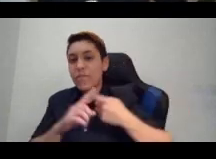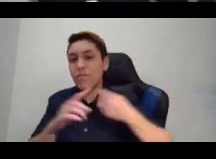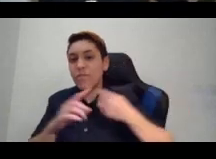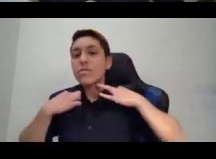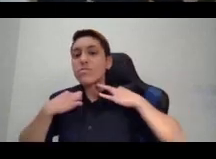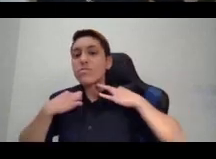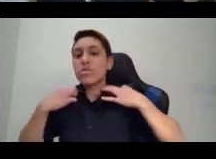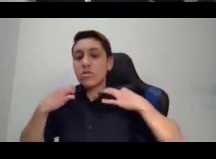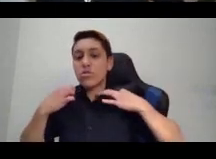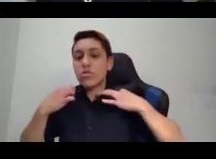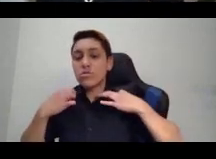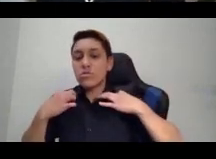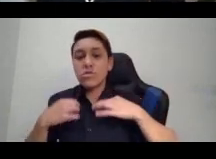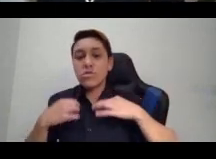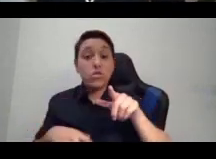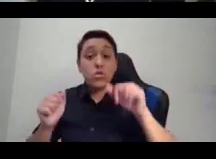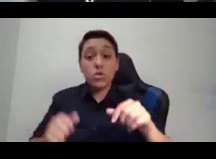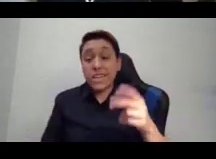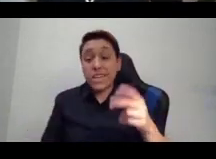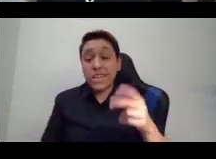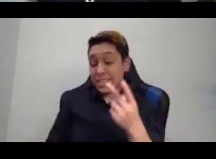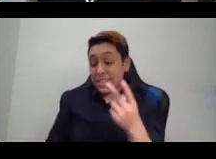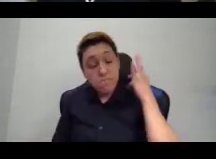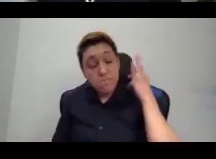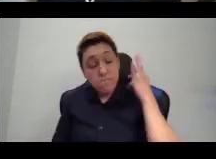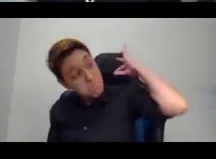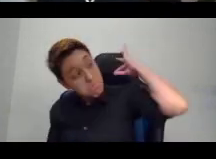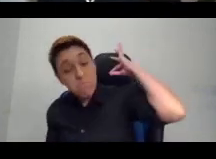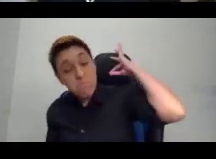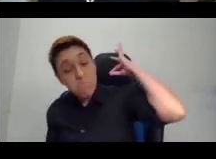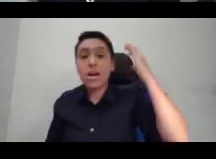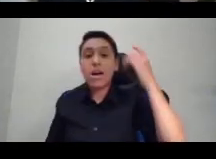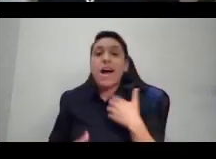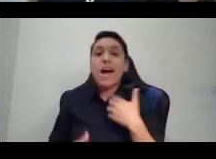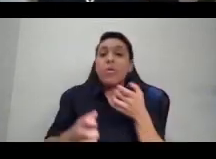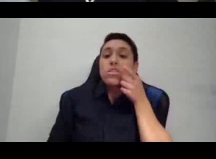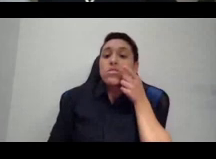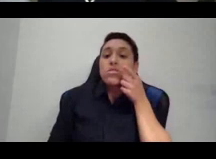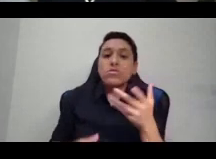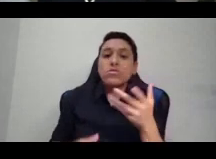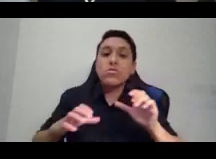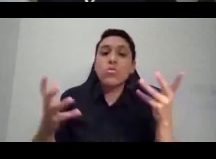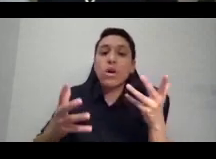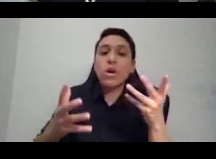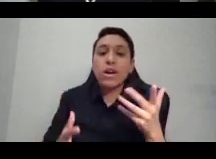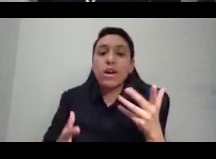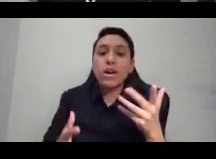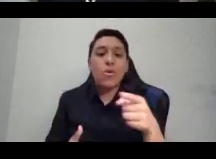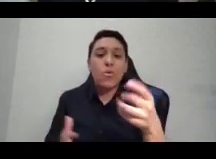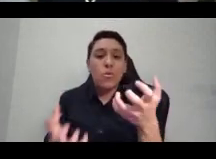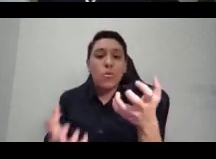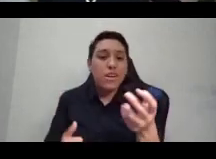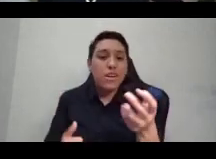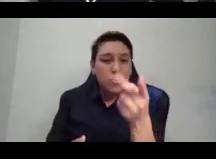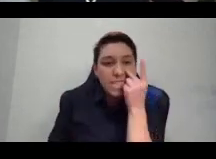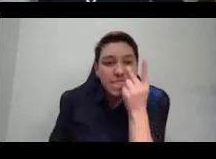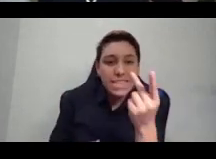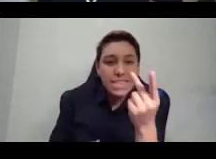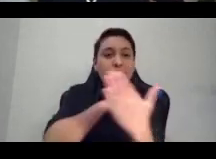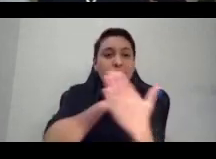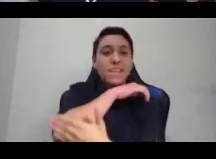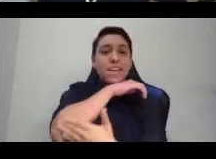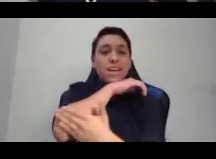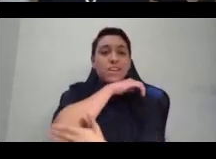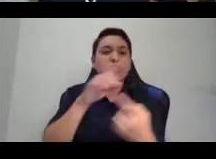you can look at the clothing tag and what I'd like for you to do is just to look at the country where it is made